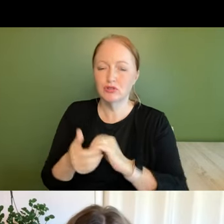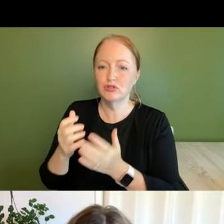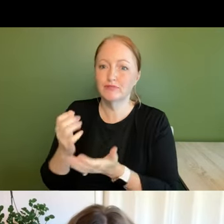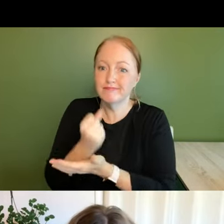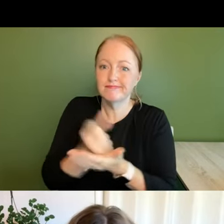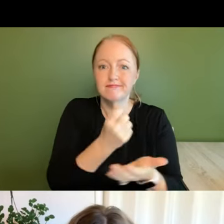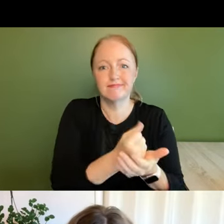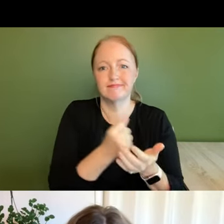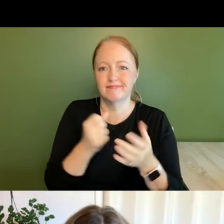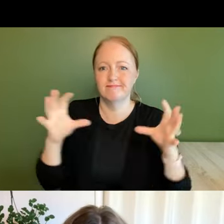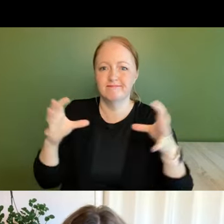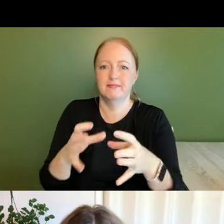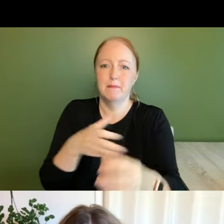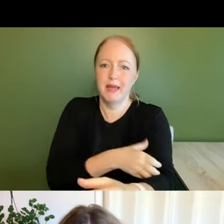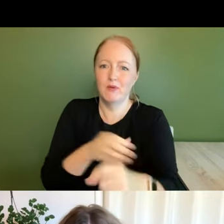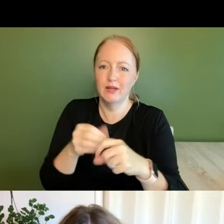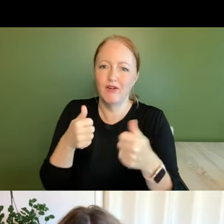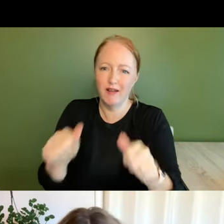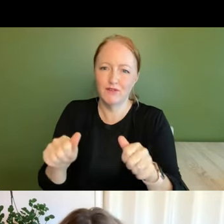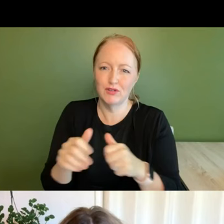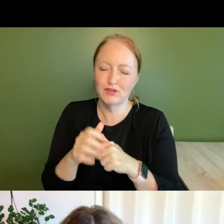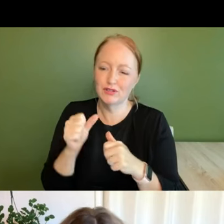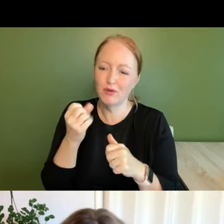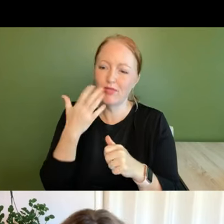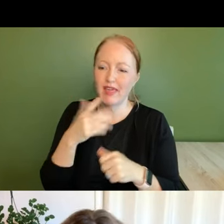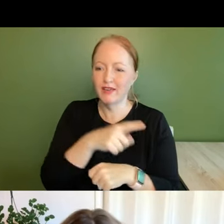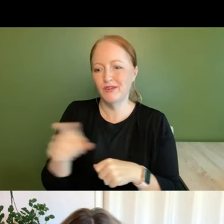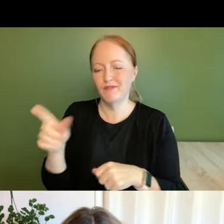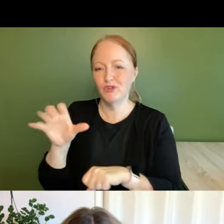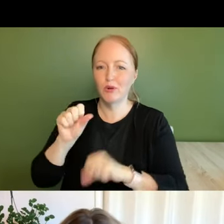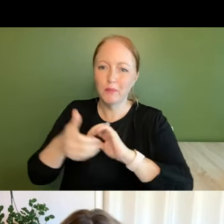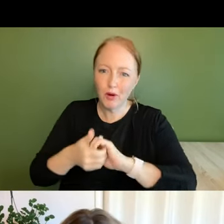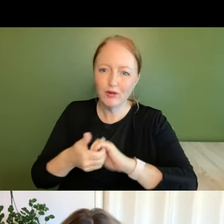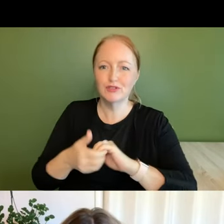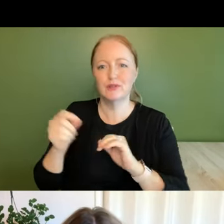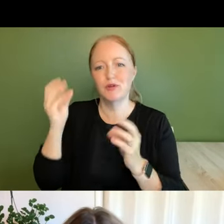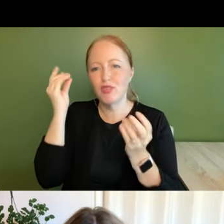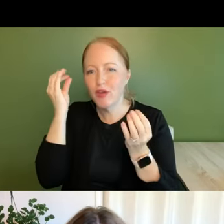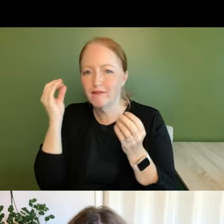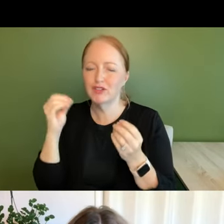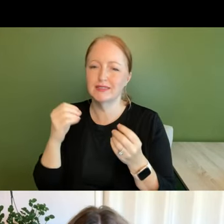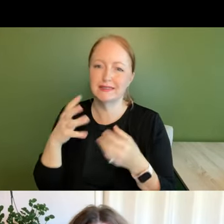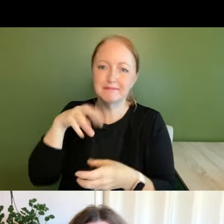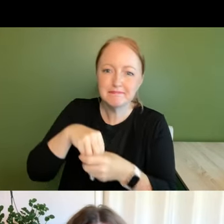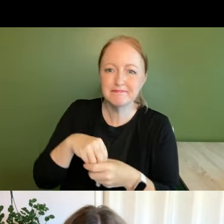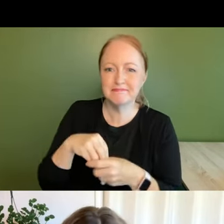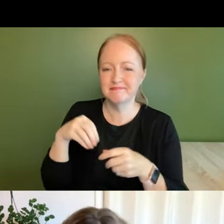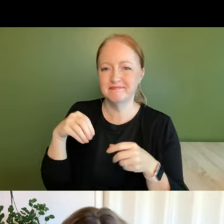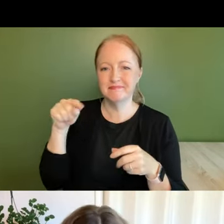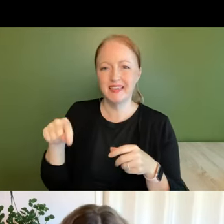respective efforts so i just want to thank you for your partnership and your thoughtfulness and your engagement in this